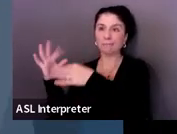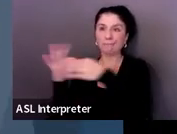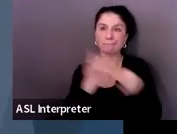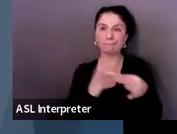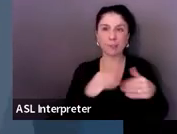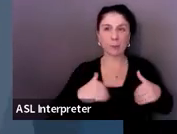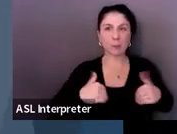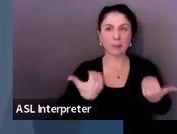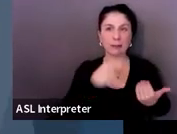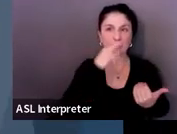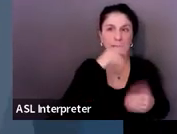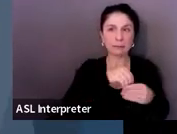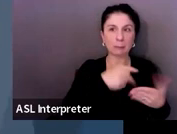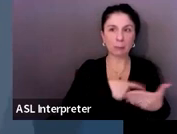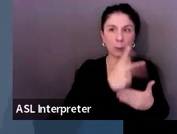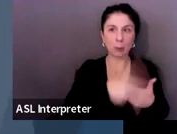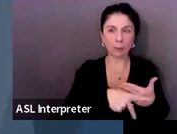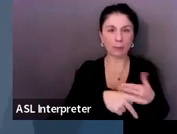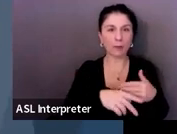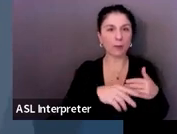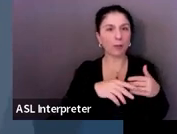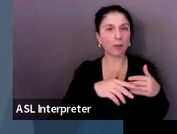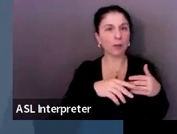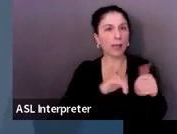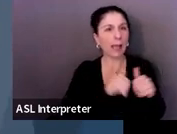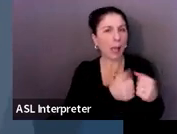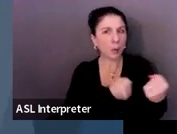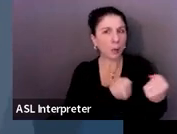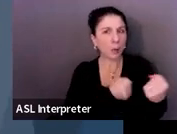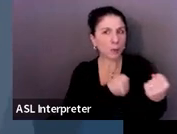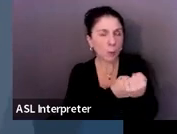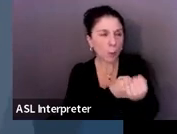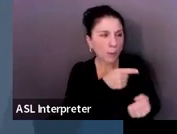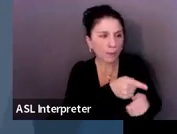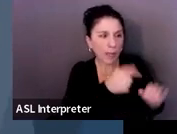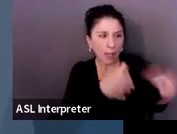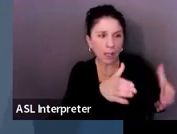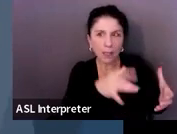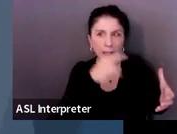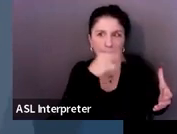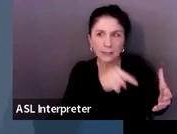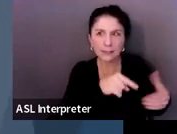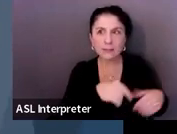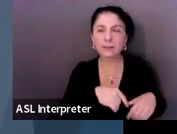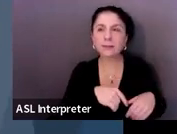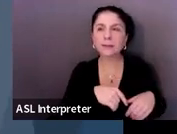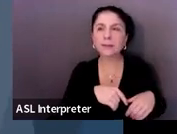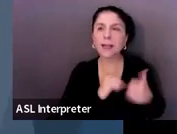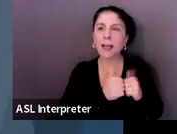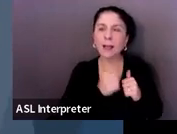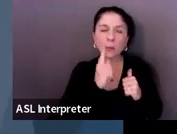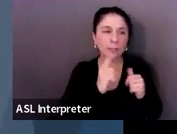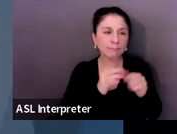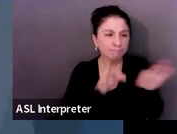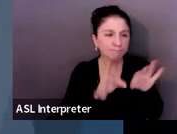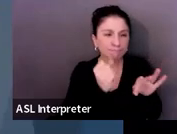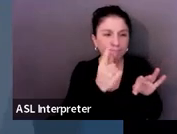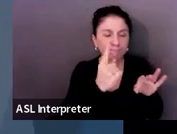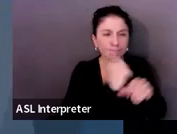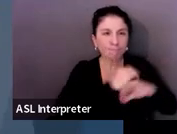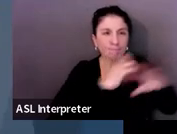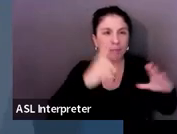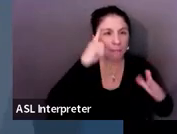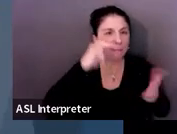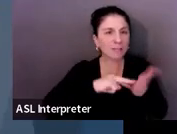supporting them? How are we helping them understand what meaningful day might be for them? How are we helping them articulate